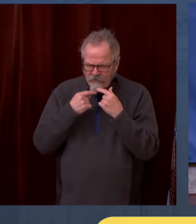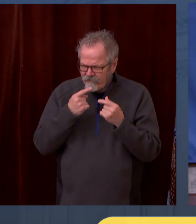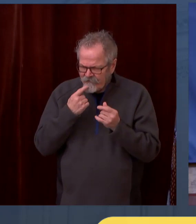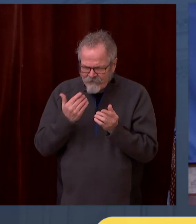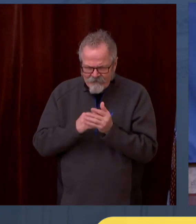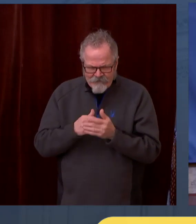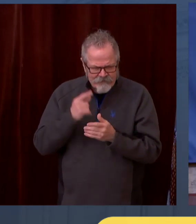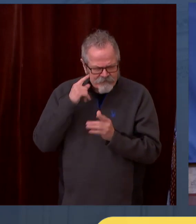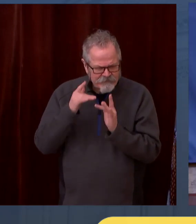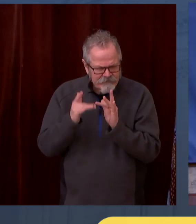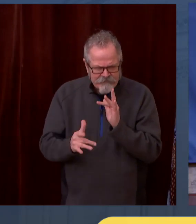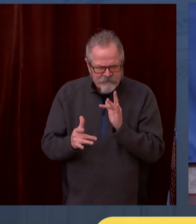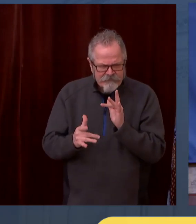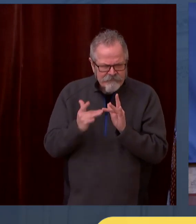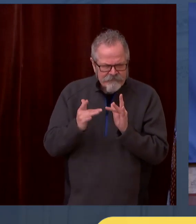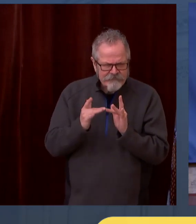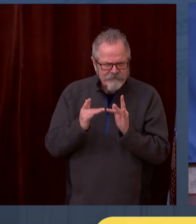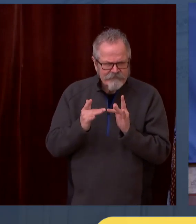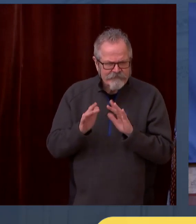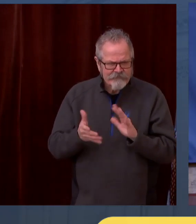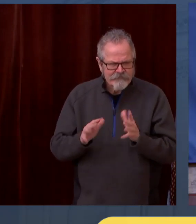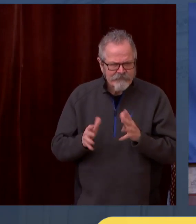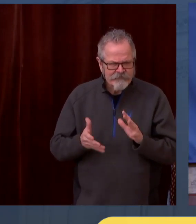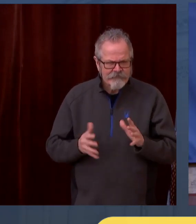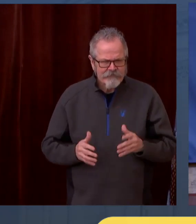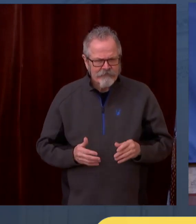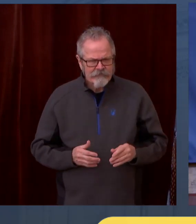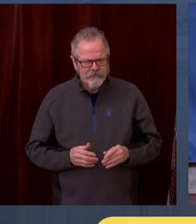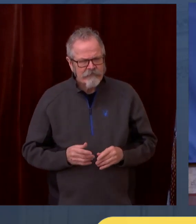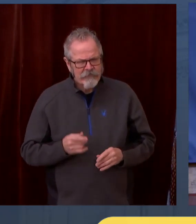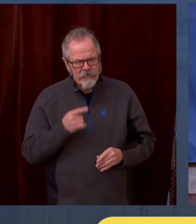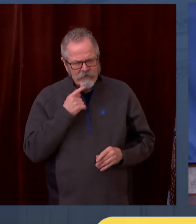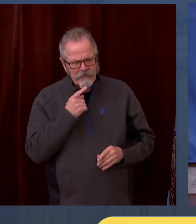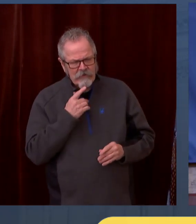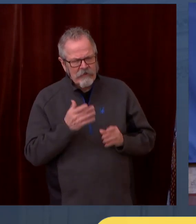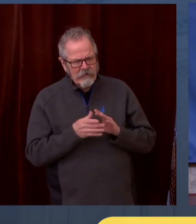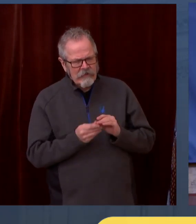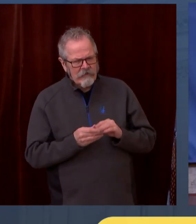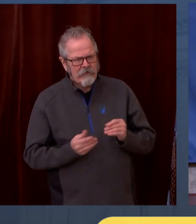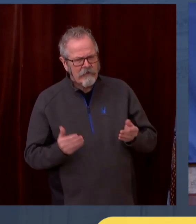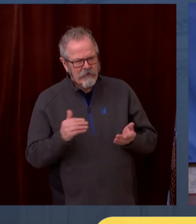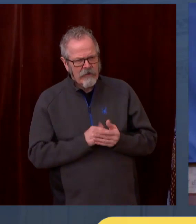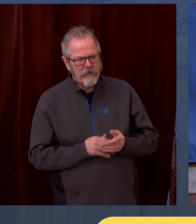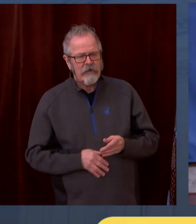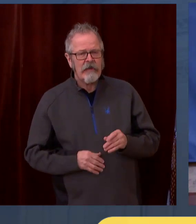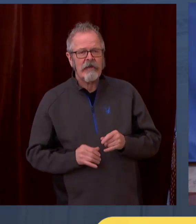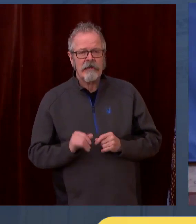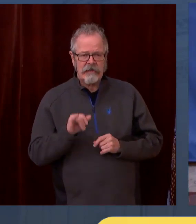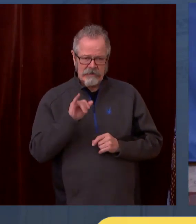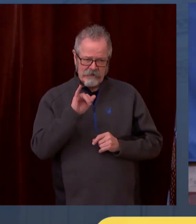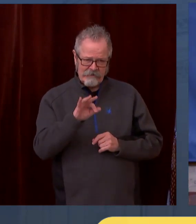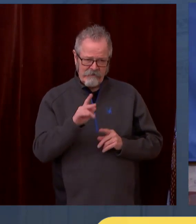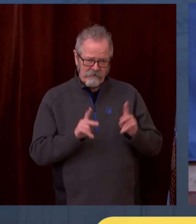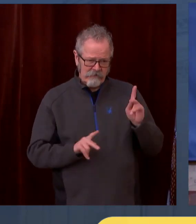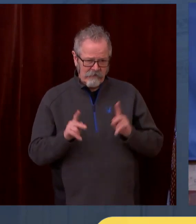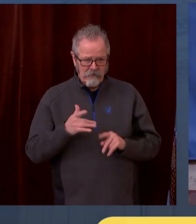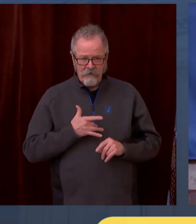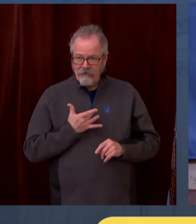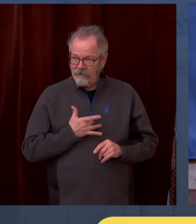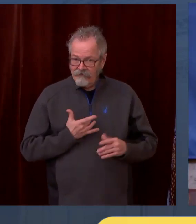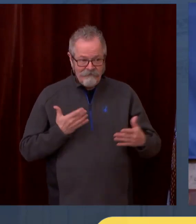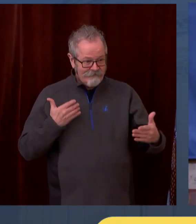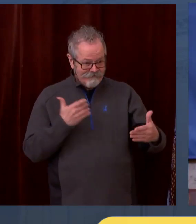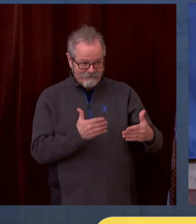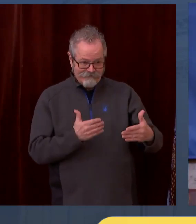Just the idea that if you had an end game in sight that people would be more willing to keep their masks on and keep the fight going